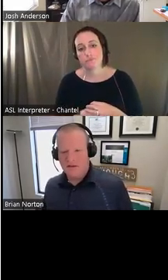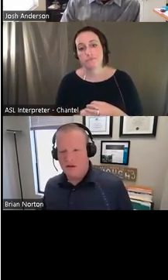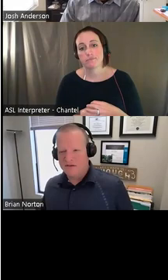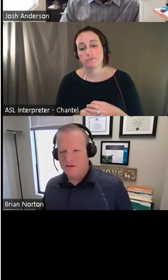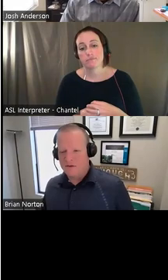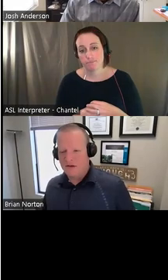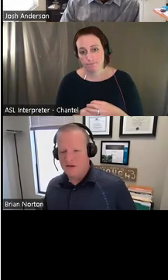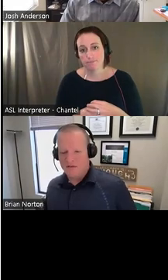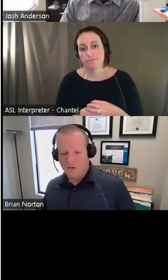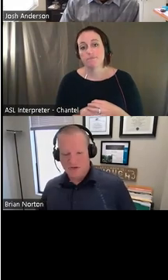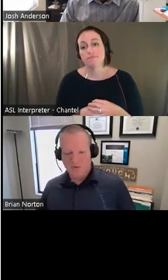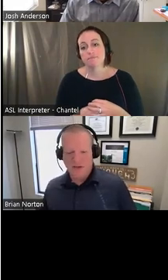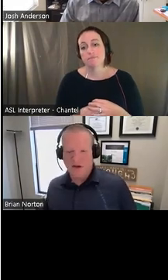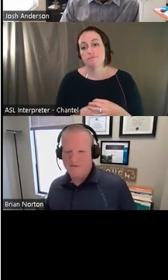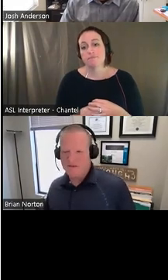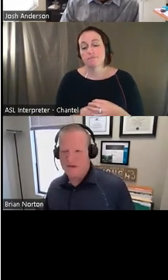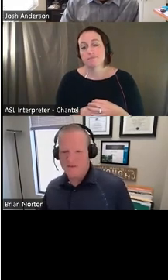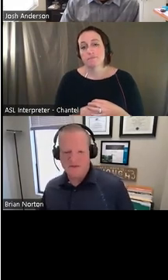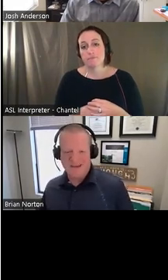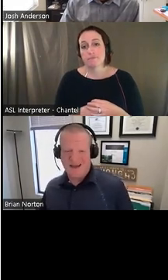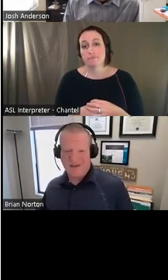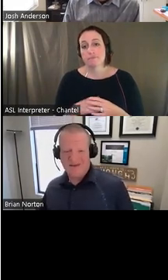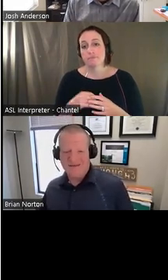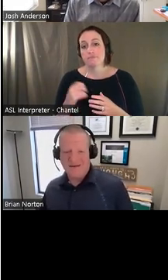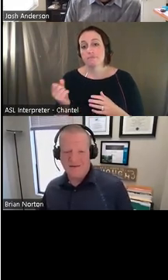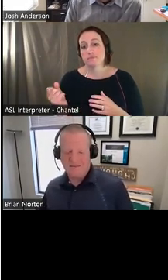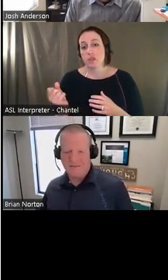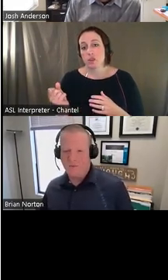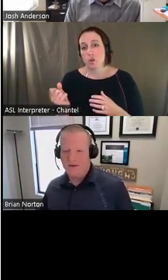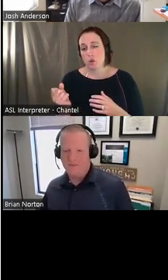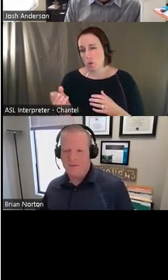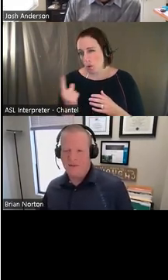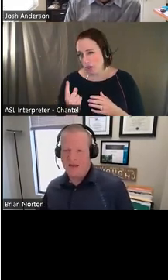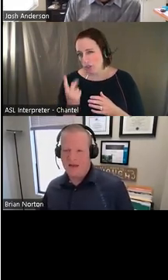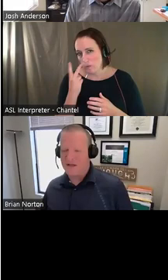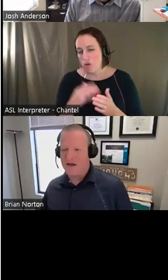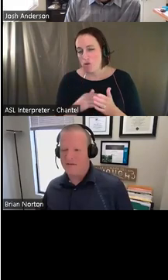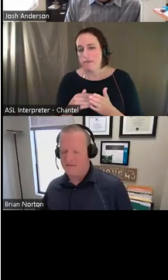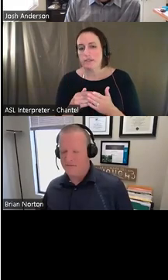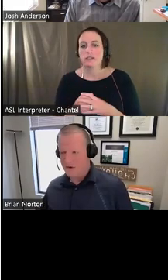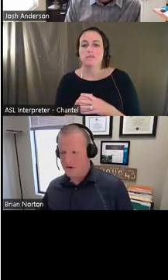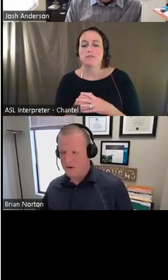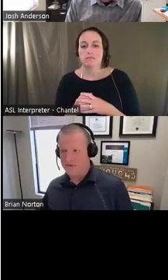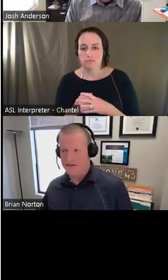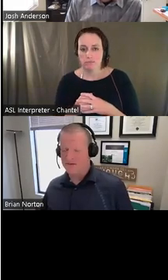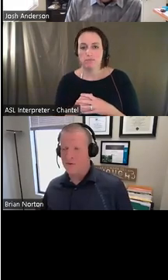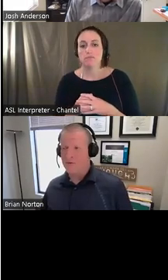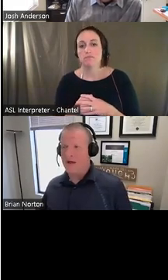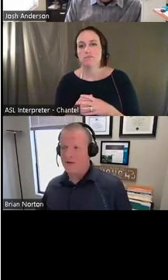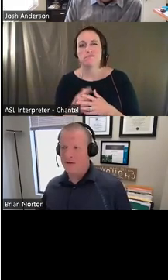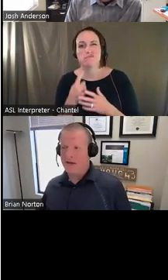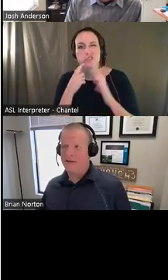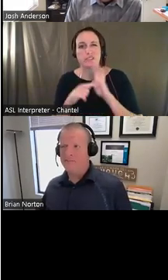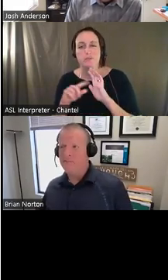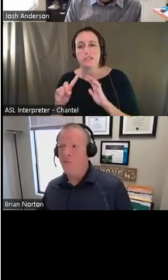I think also, uh, another question we get oftentimes is timing. Um, when people ask us a lot, VR counselors ask us a whole